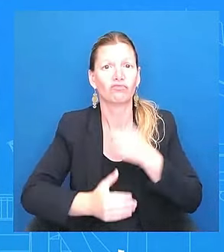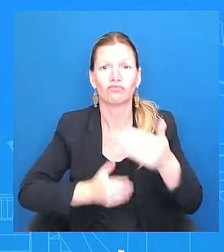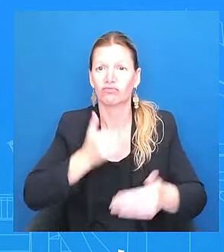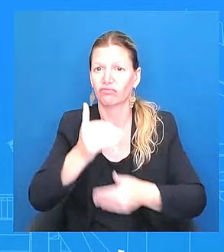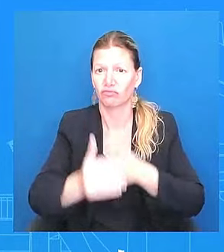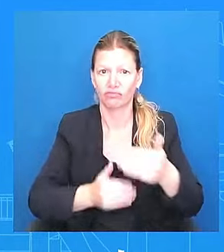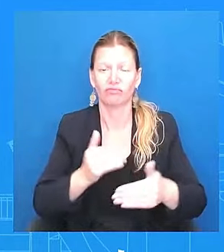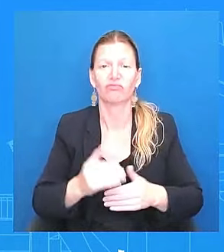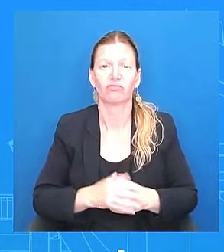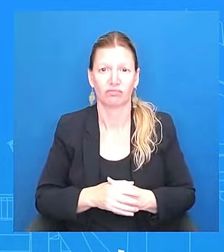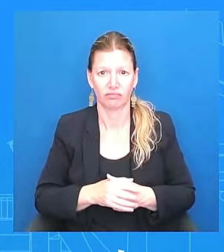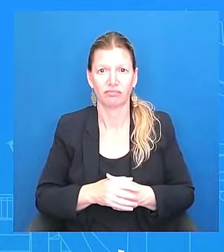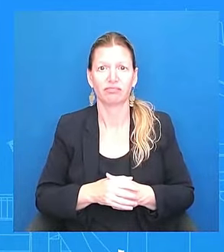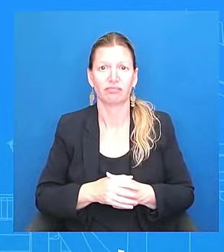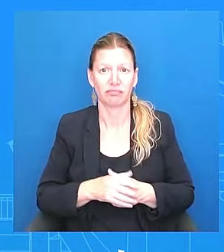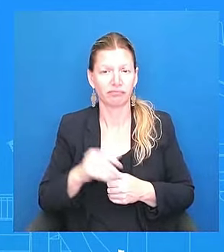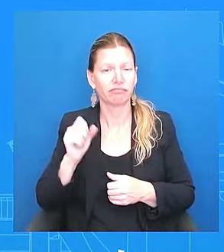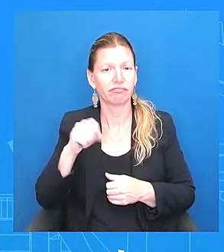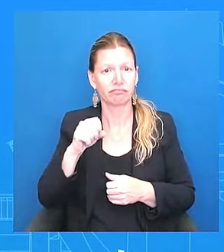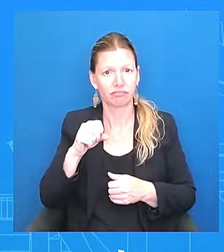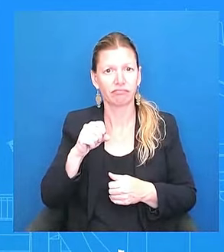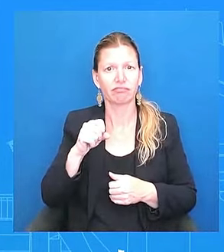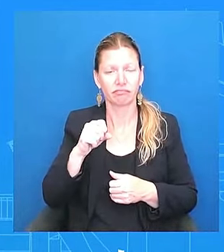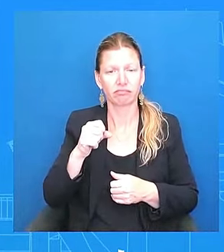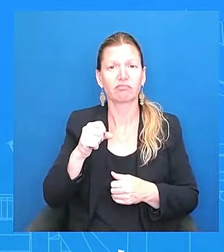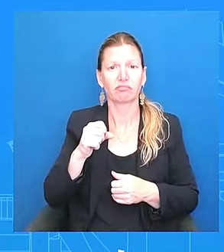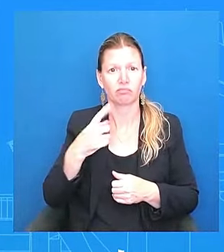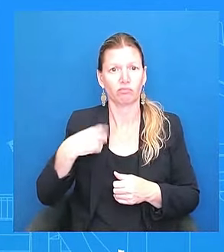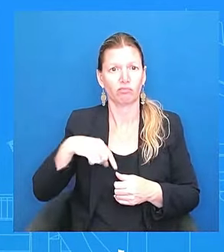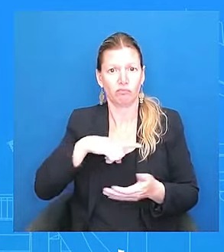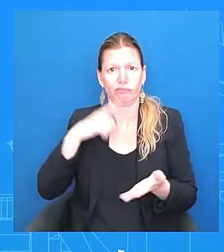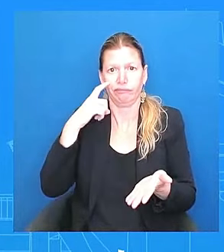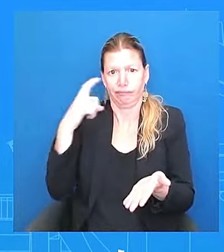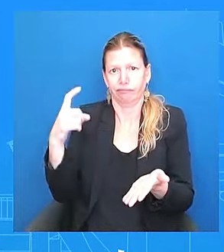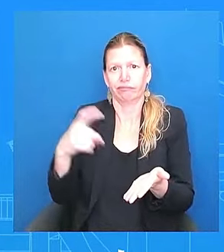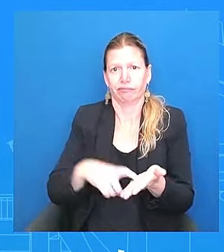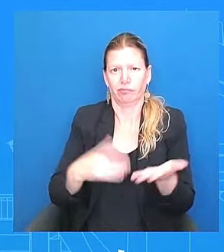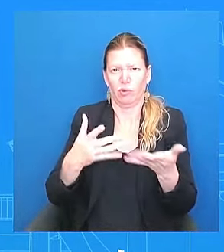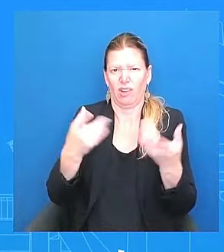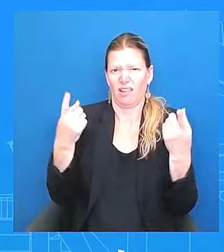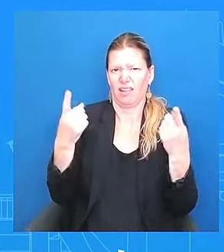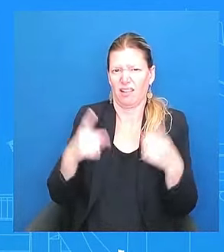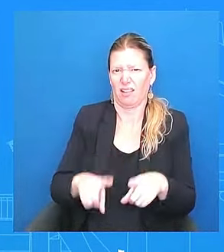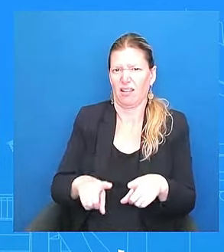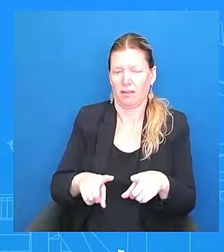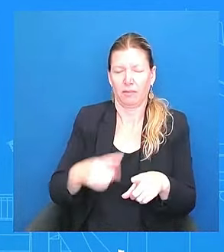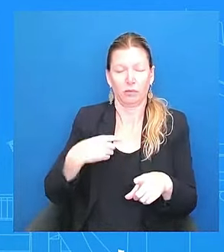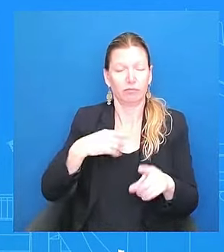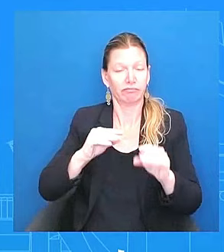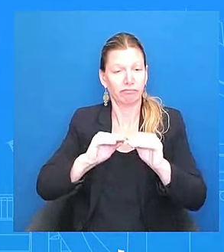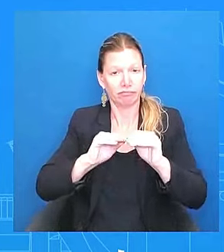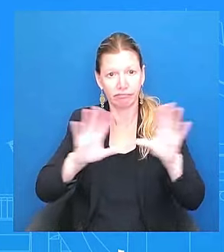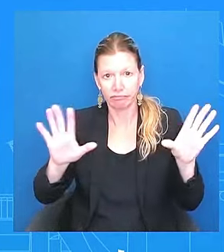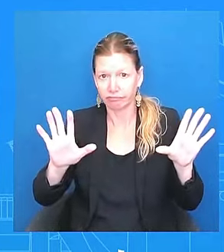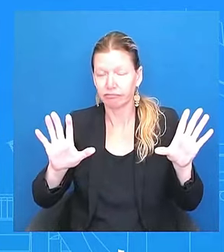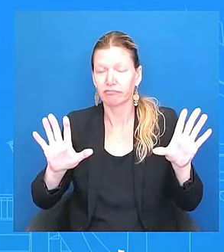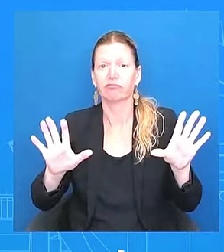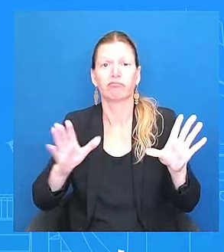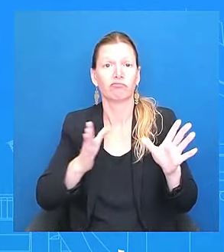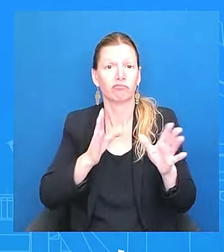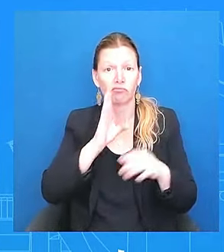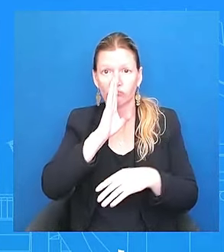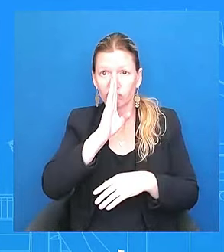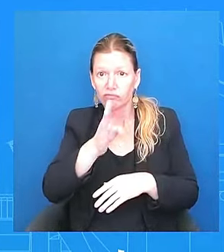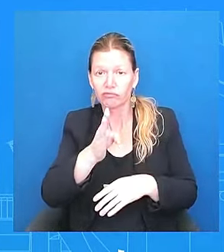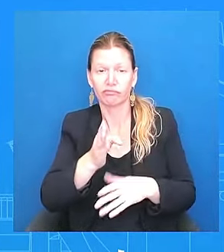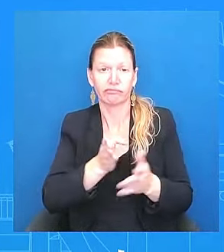Acknowledge what happened. Uh, be very clear eyed about it. Uh, and very forthcoming and honest about what he's, what, what you